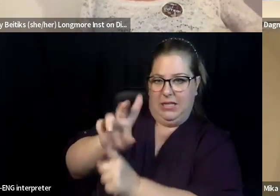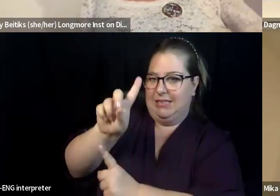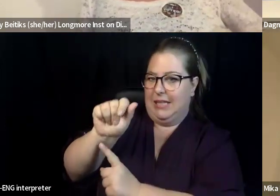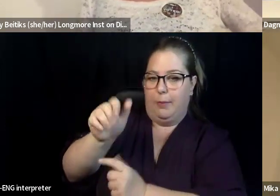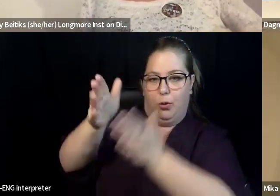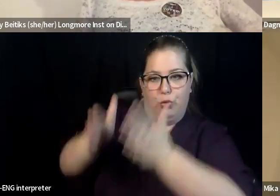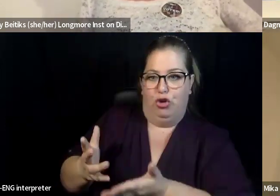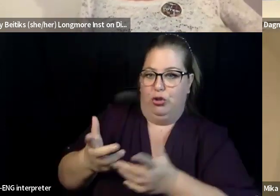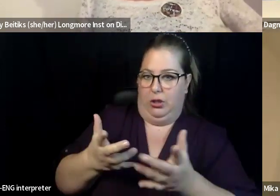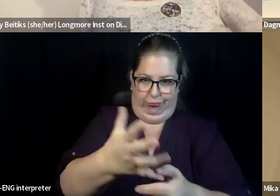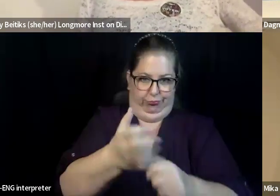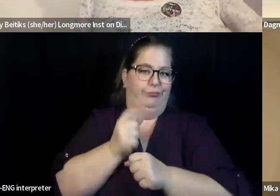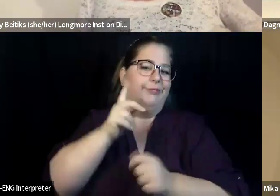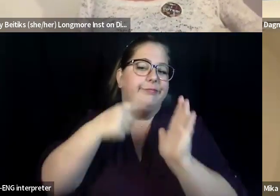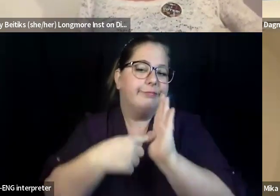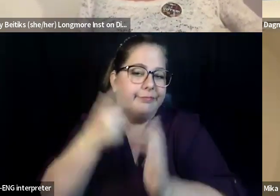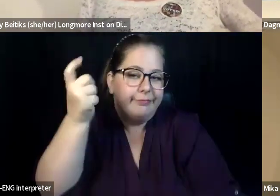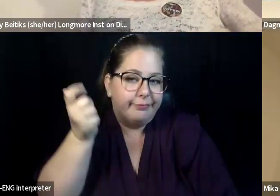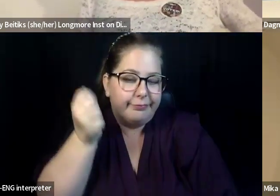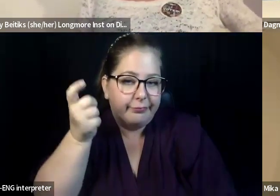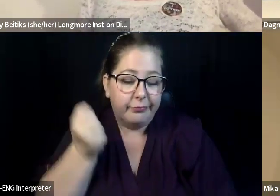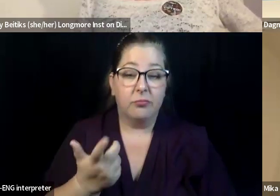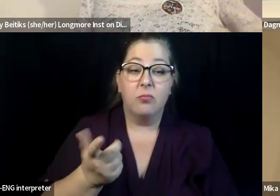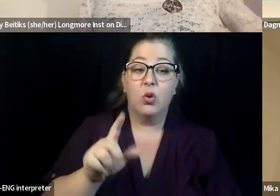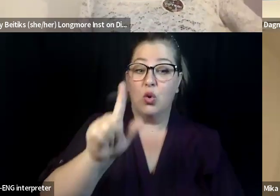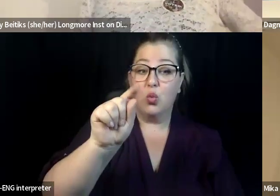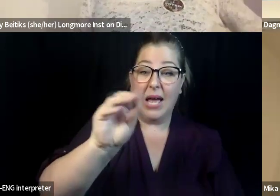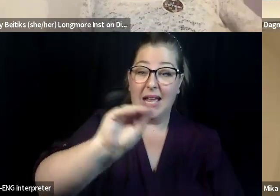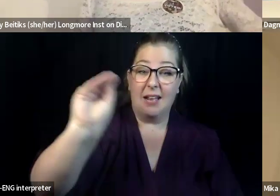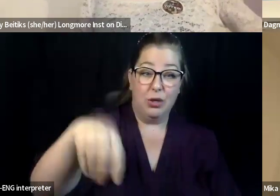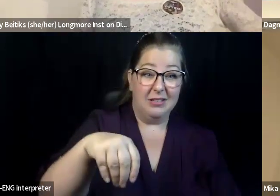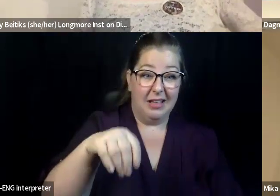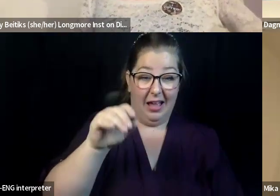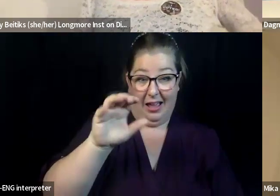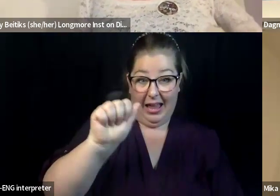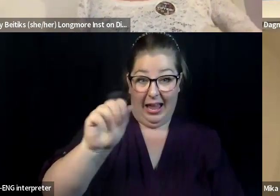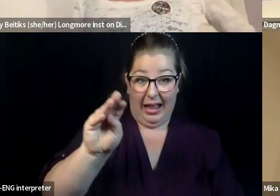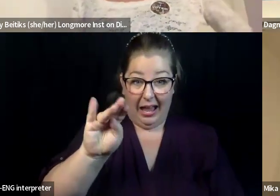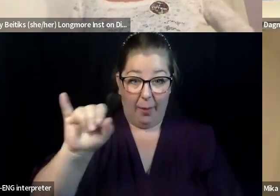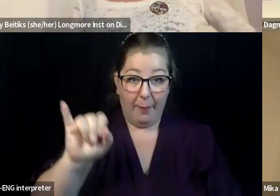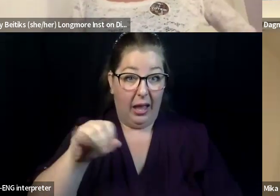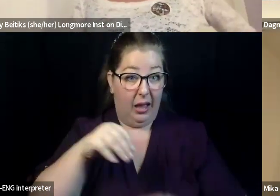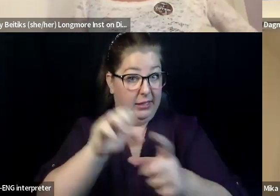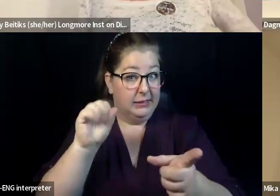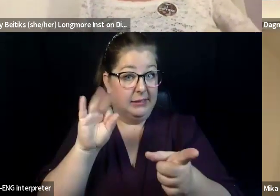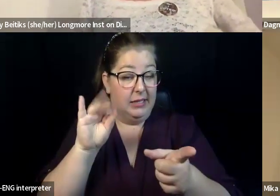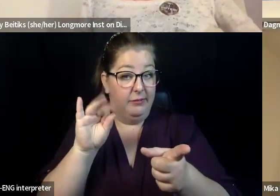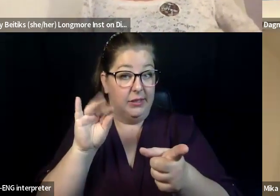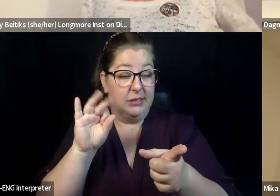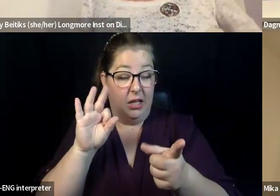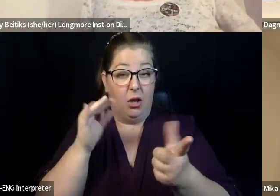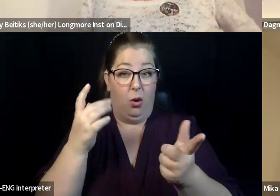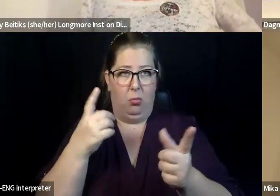disabled people can afford that are on any kind of, uh, government assistance. The government assistance for social security disability